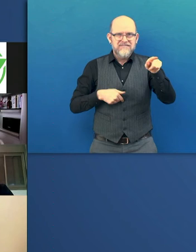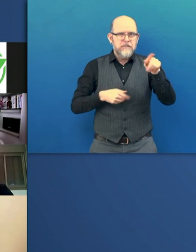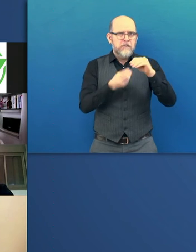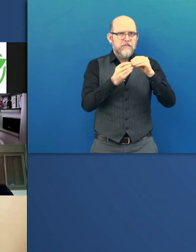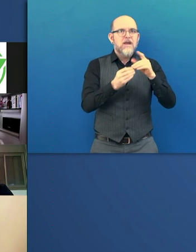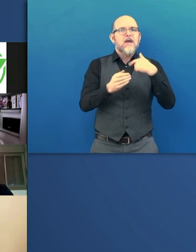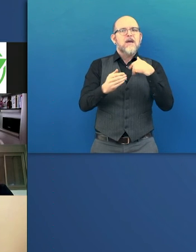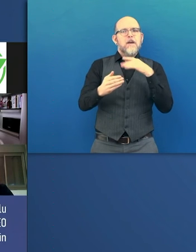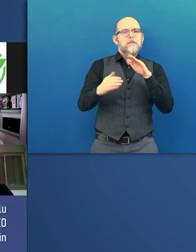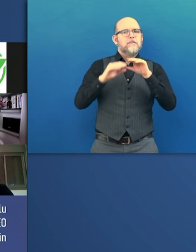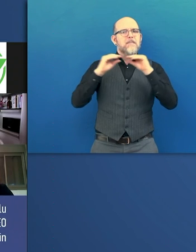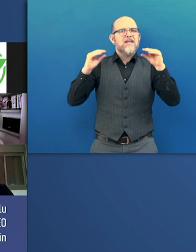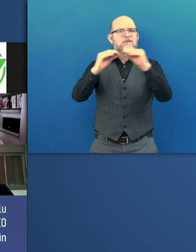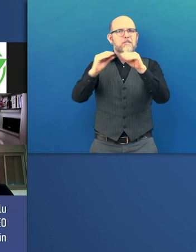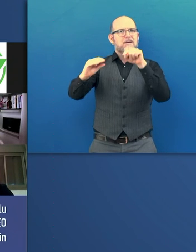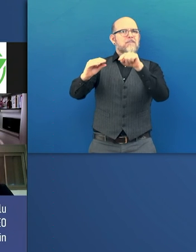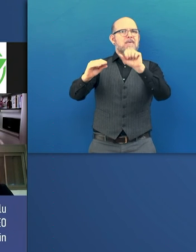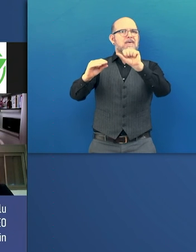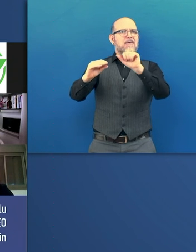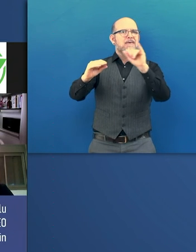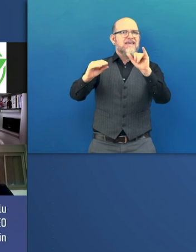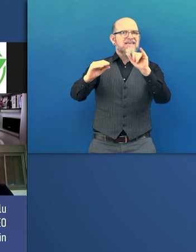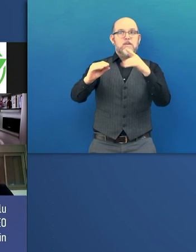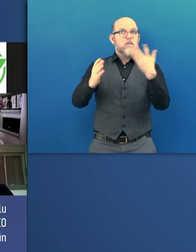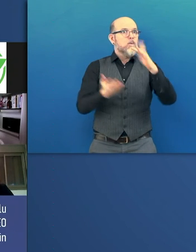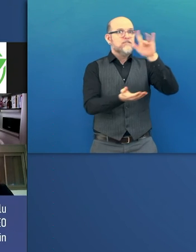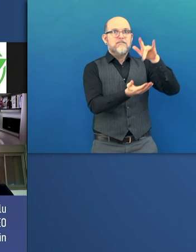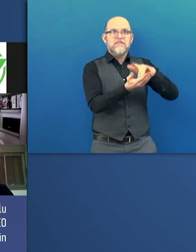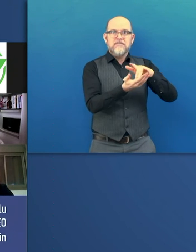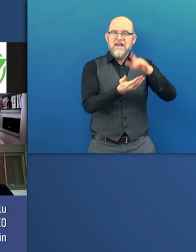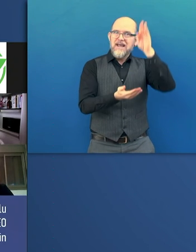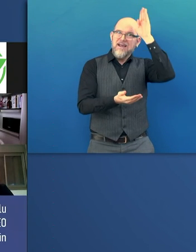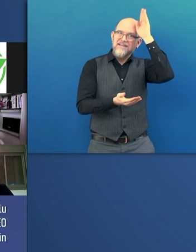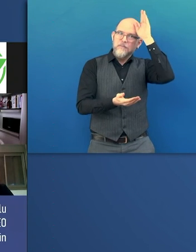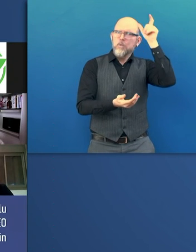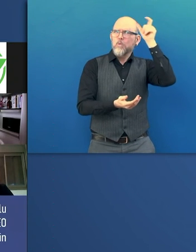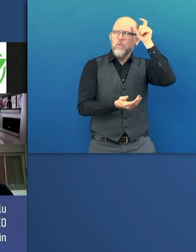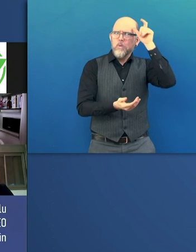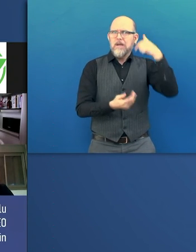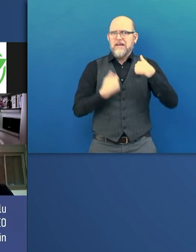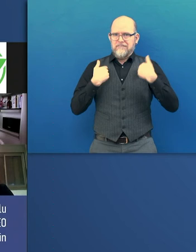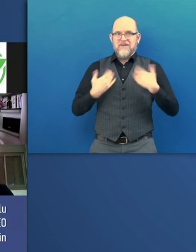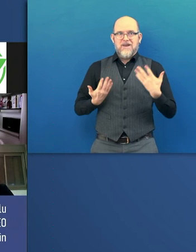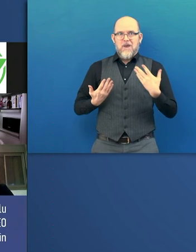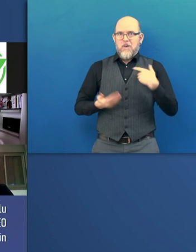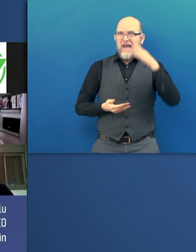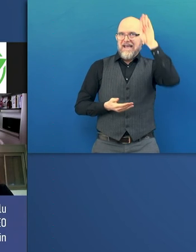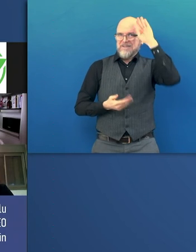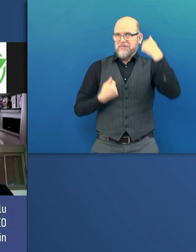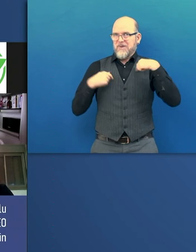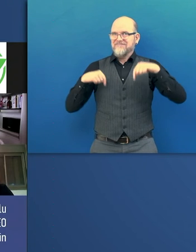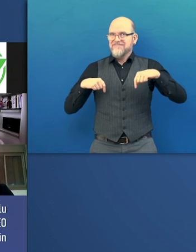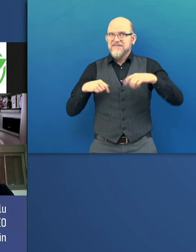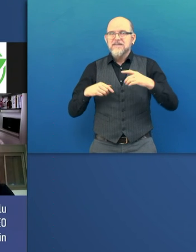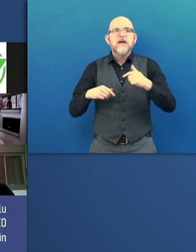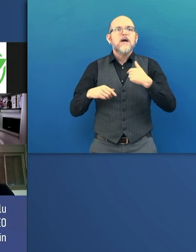I'm based in Istanbul and speaking from Istanbul, I should say. So we have people with special learning